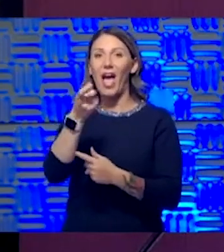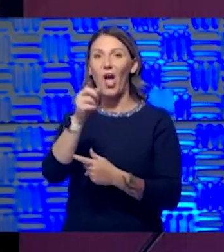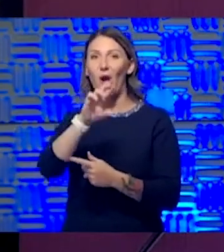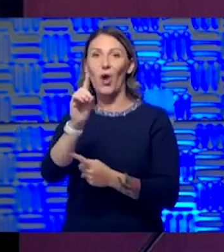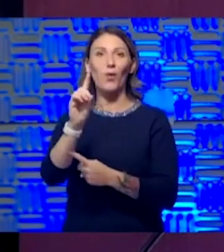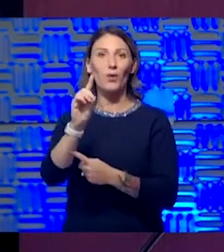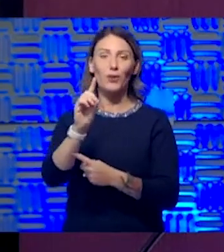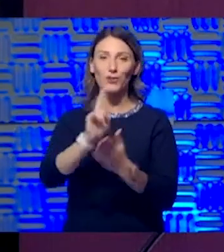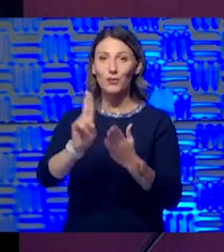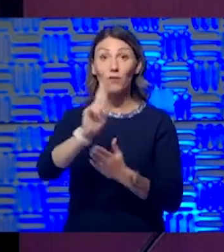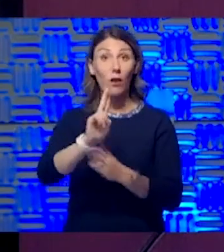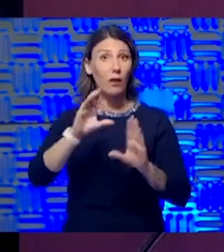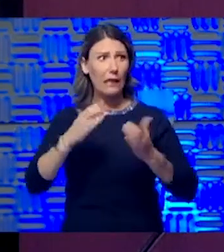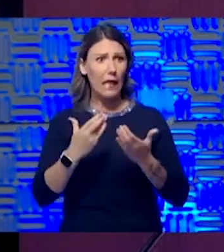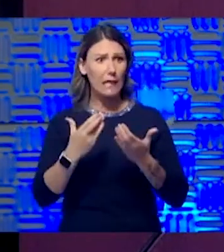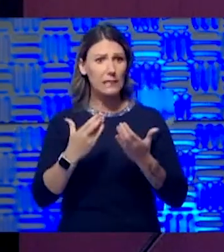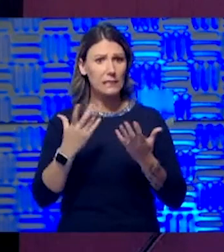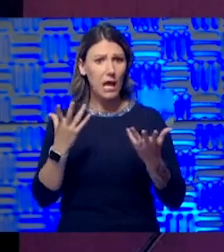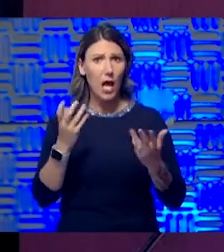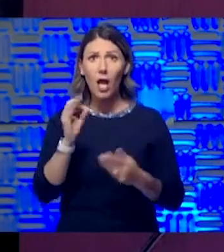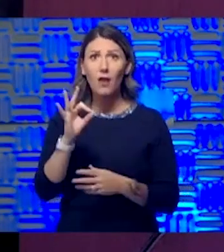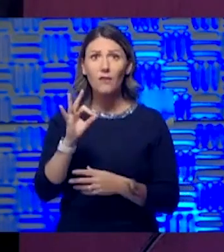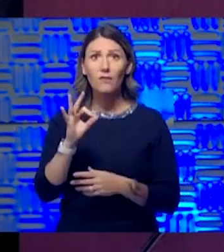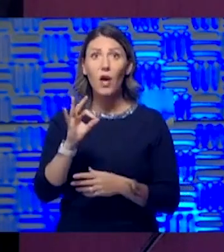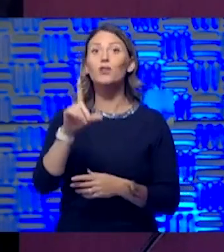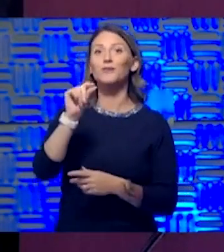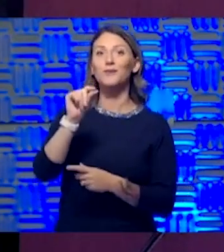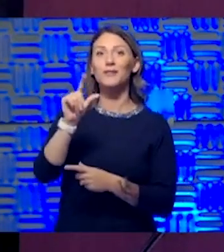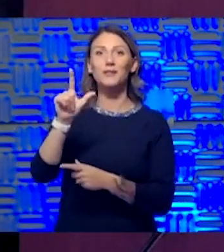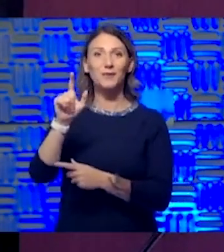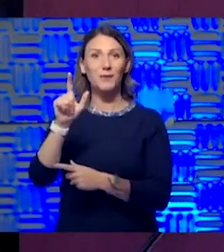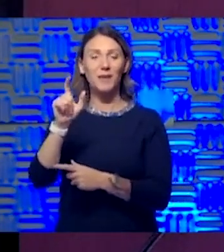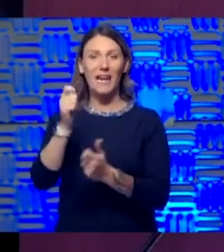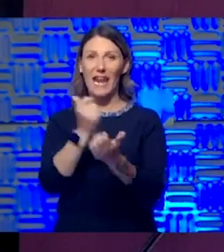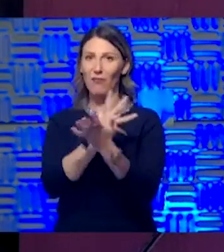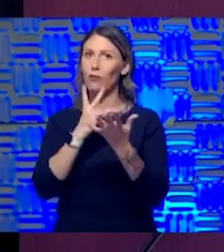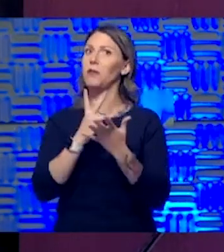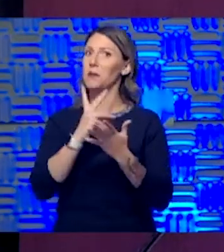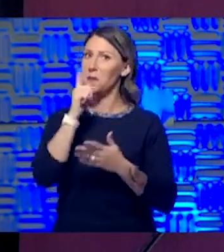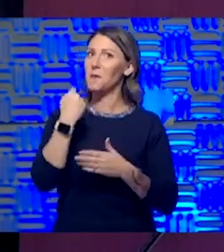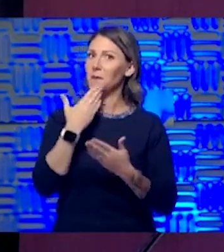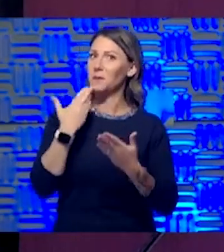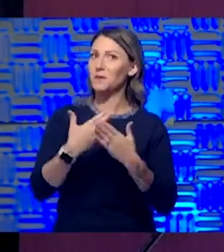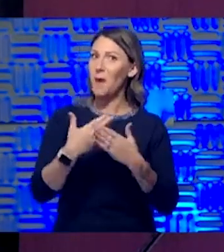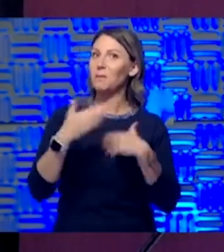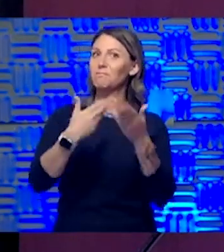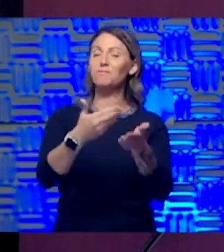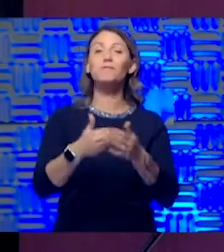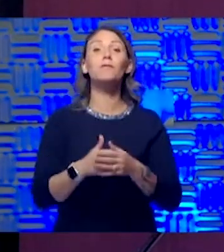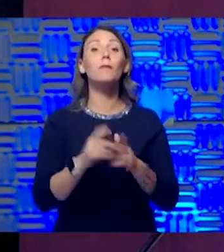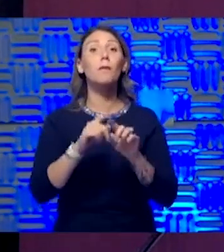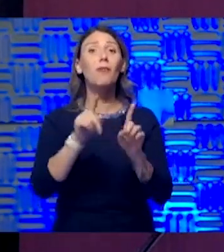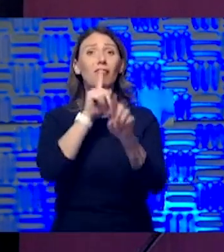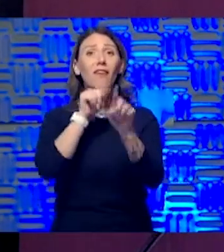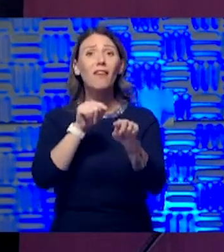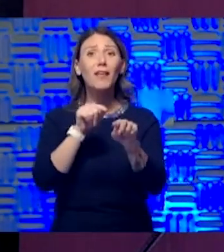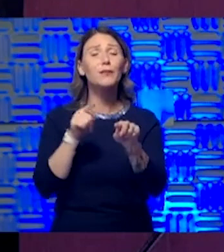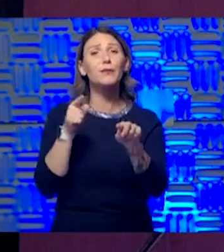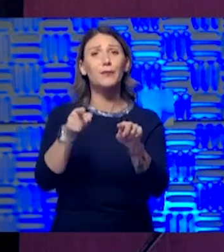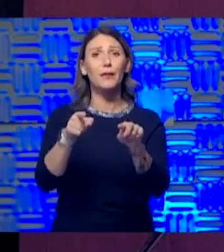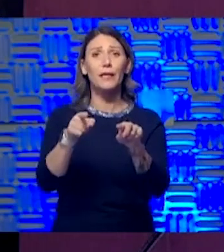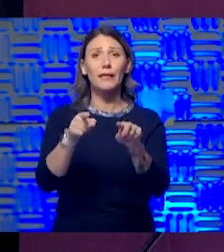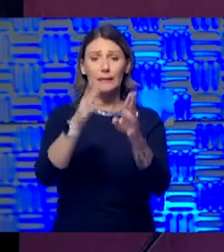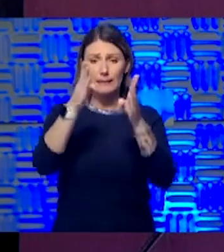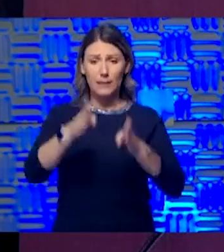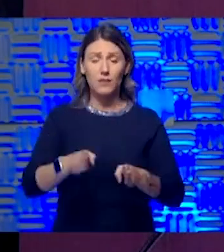Class of? I guess it'll be 2021. Okay. Everything looks like it's going well. So the answer to that is he is an individual who's been taking